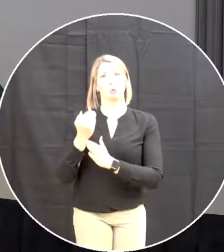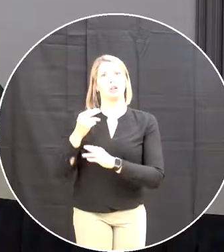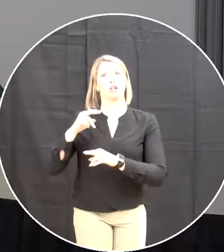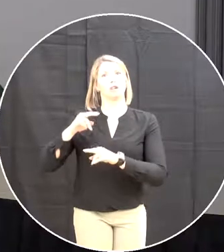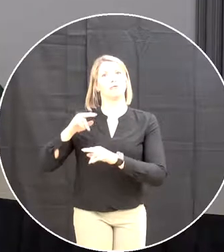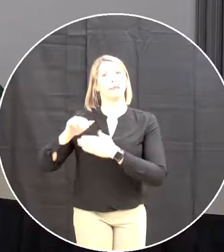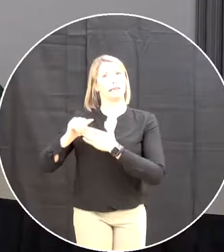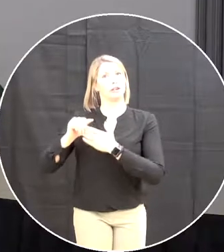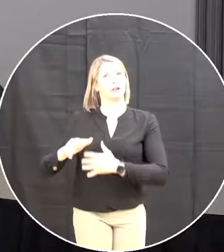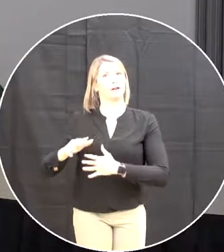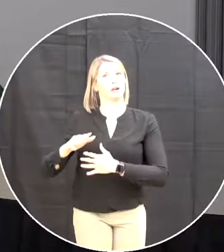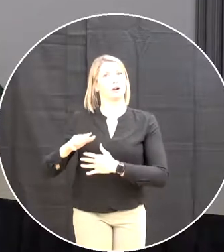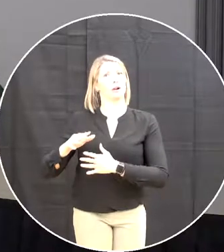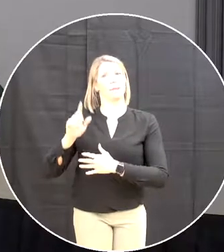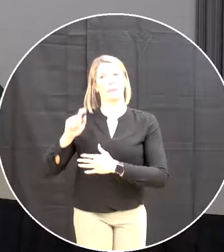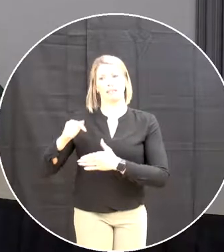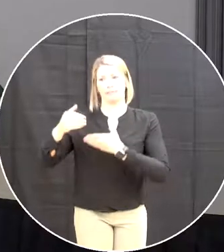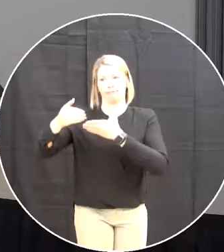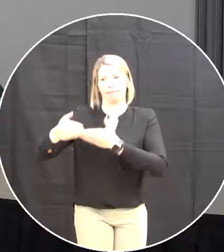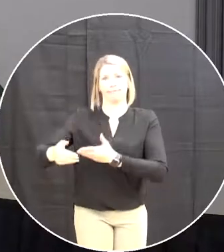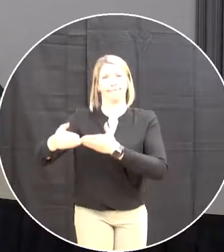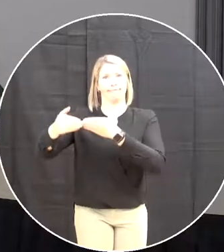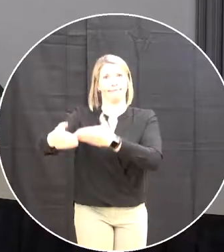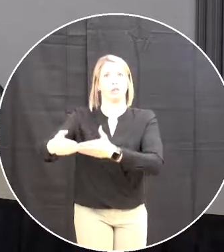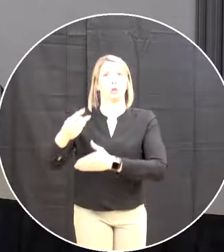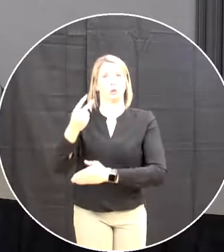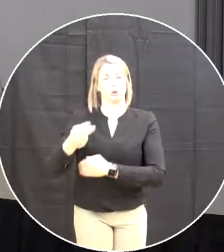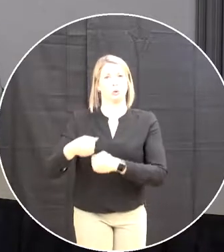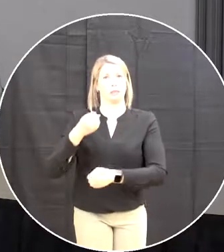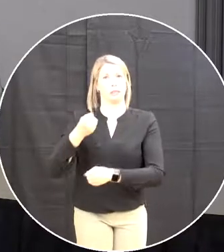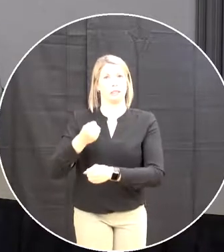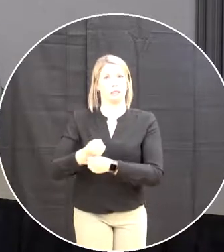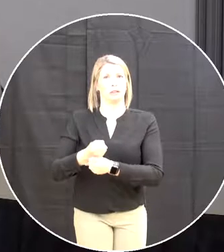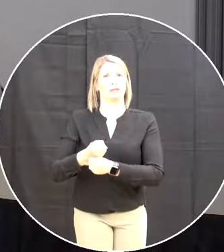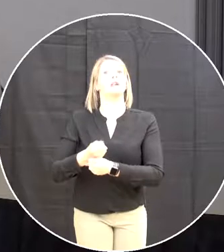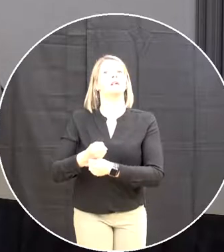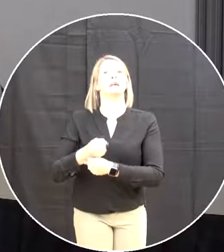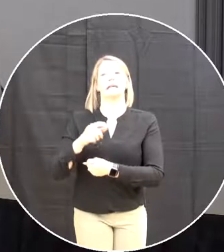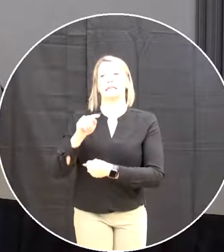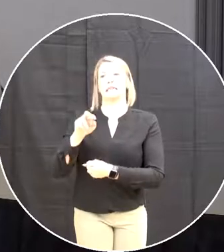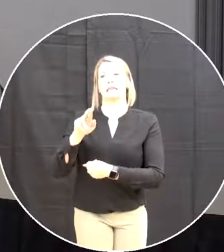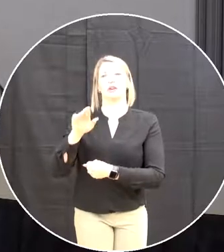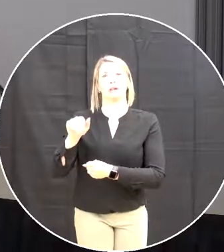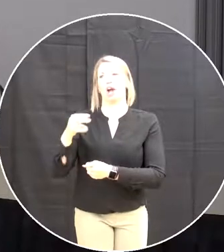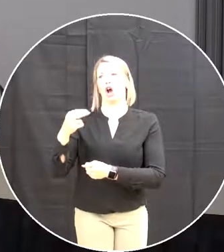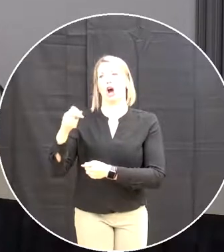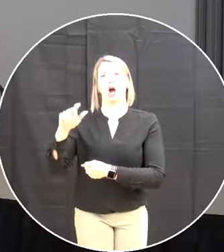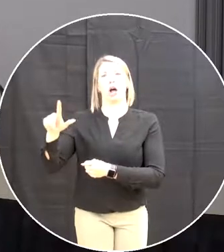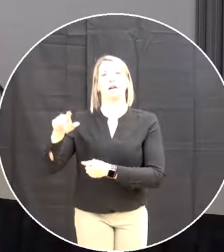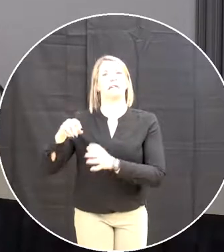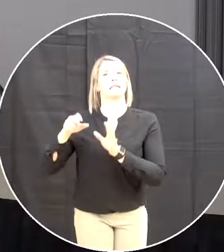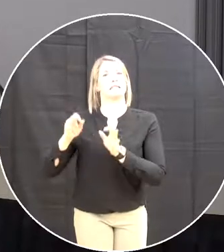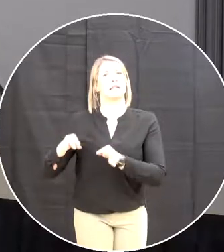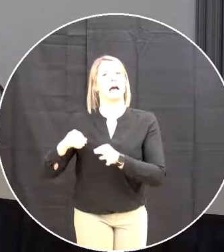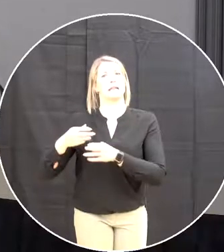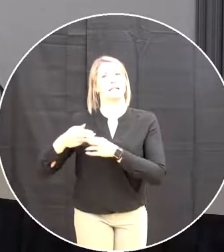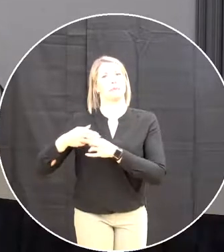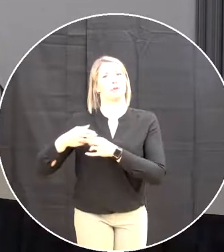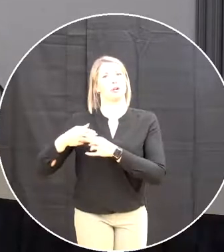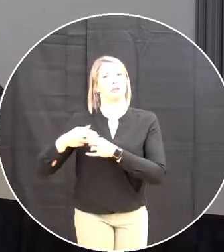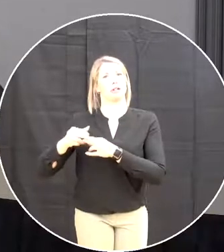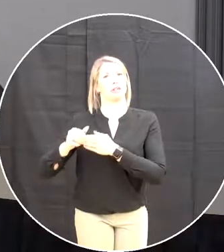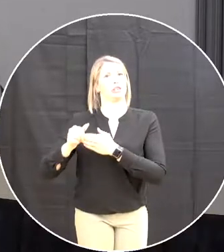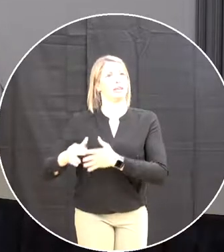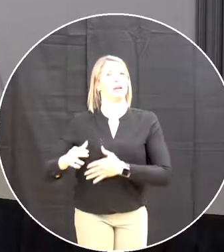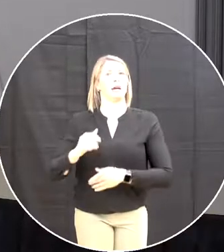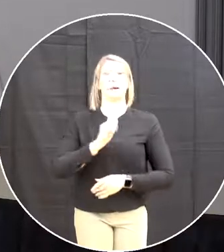so terry hall proceeded as acting chair to oversee the nomination process i was the only